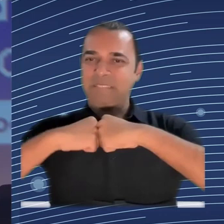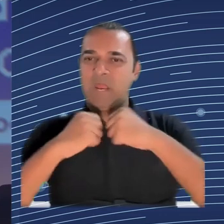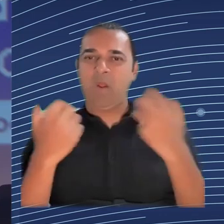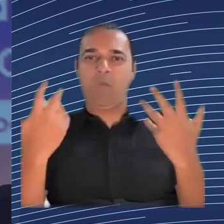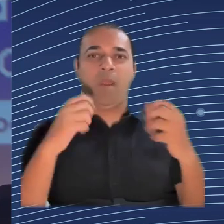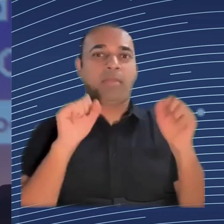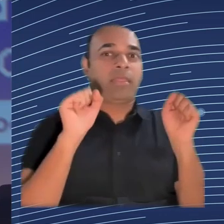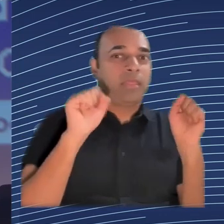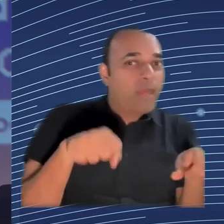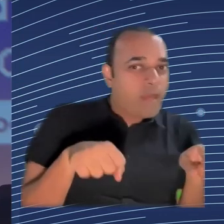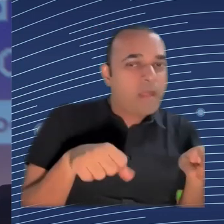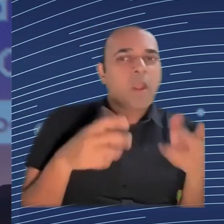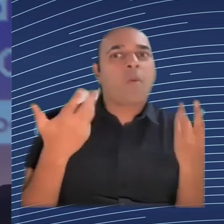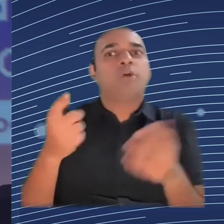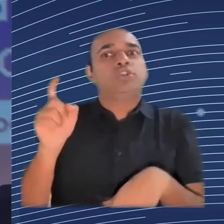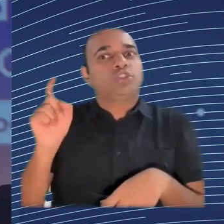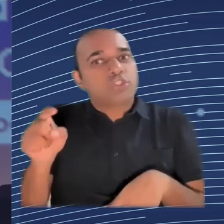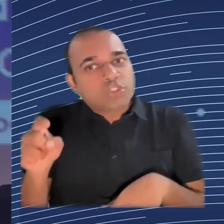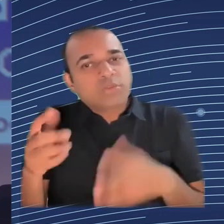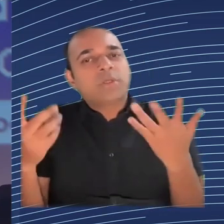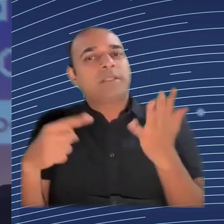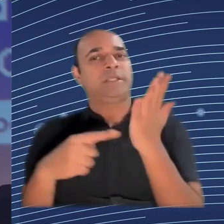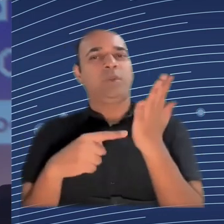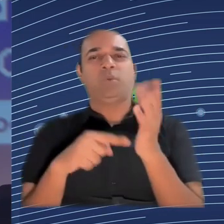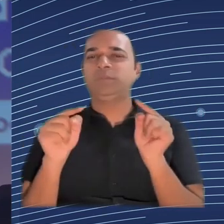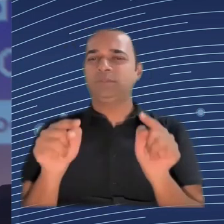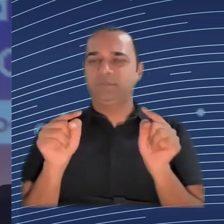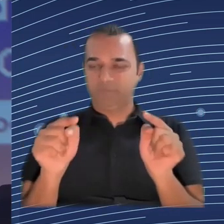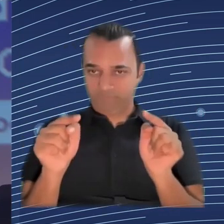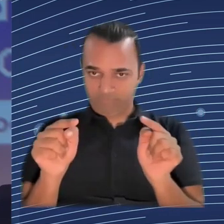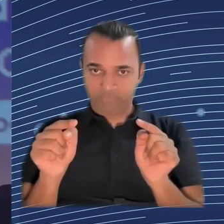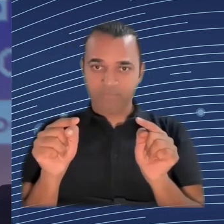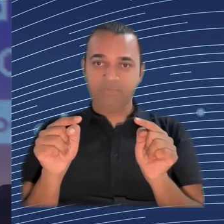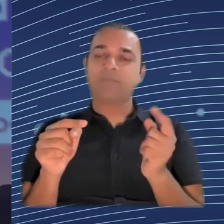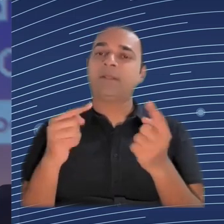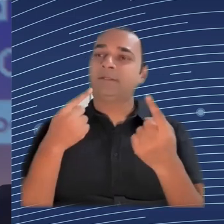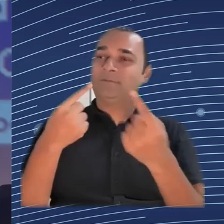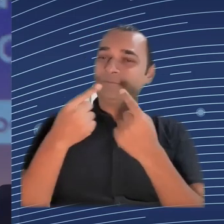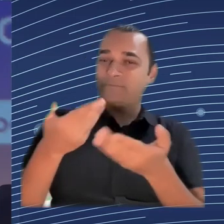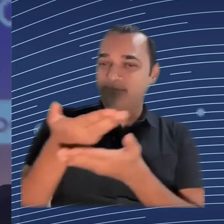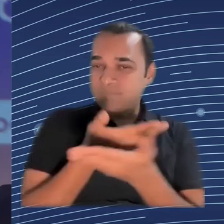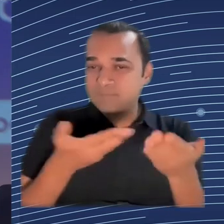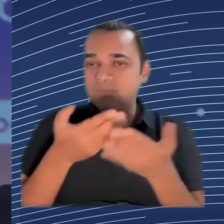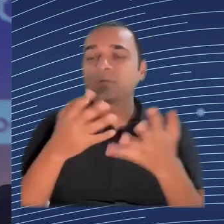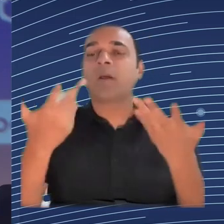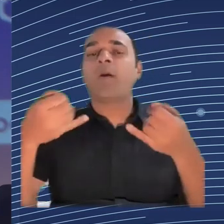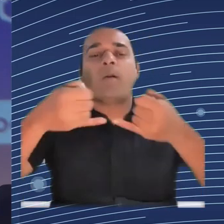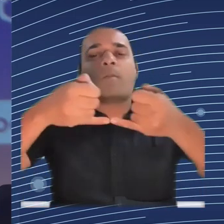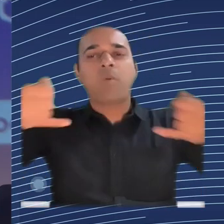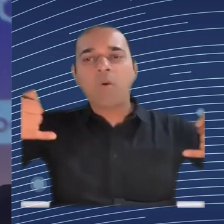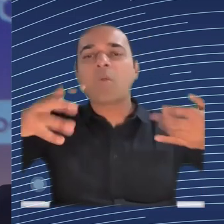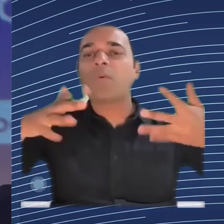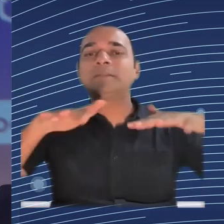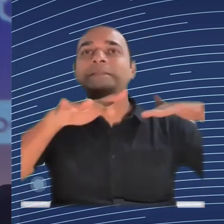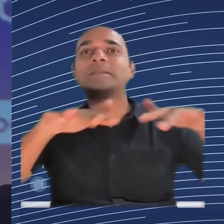sometimes but not always with the involvement of workers. Now, given your experience with